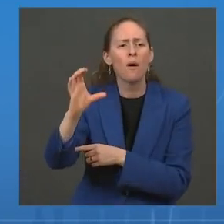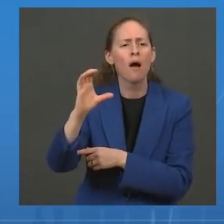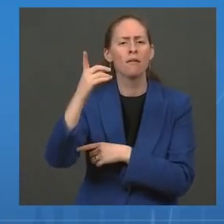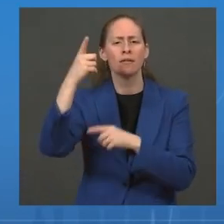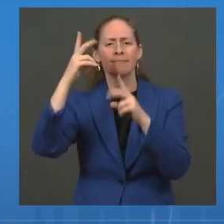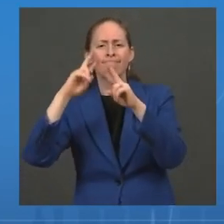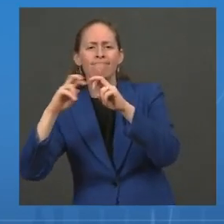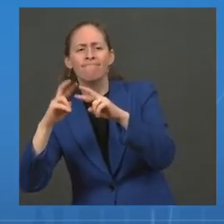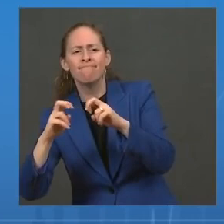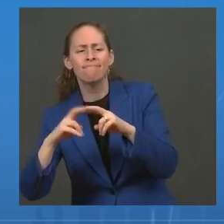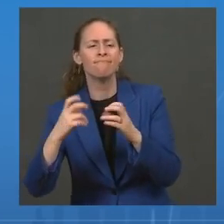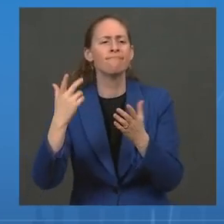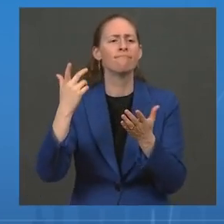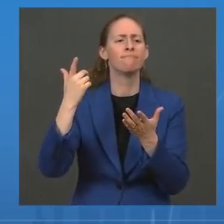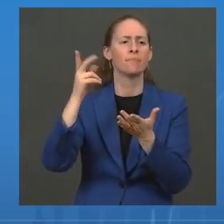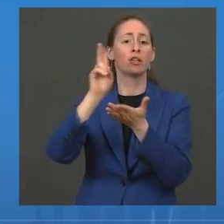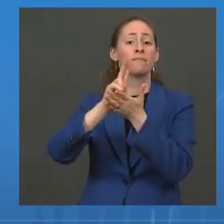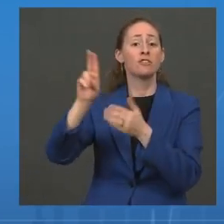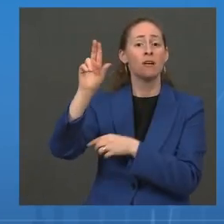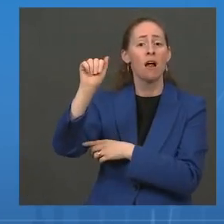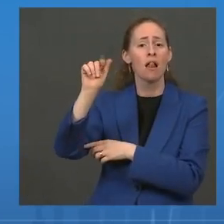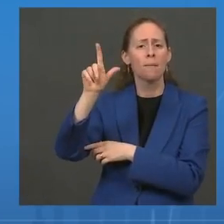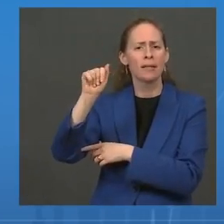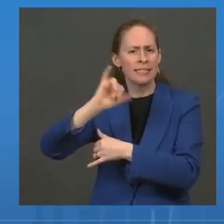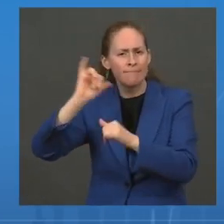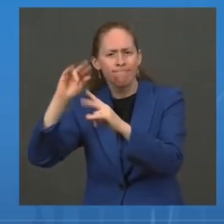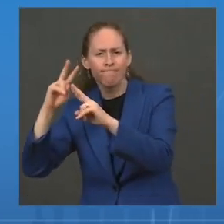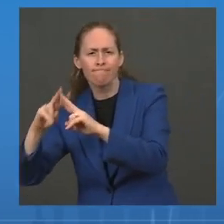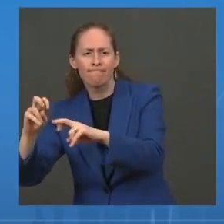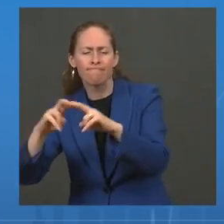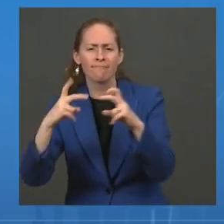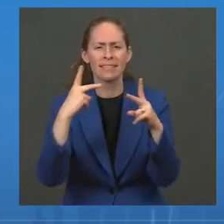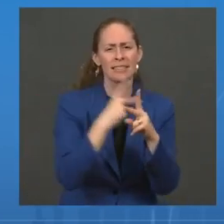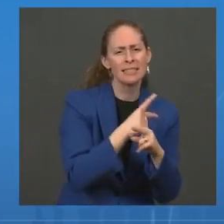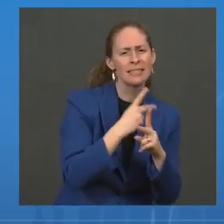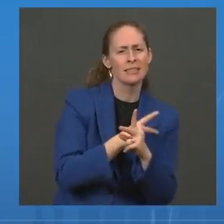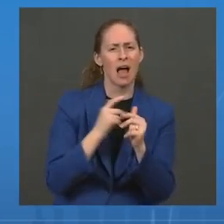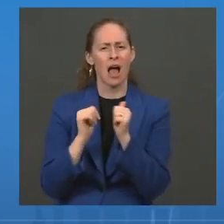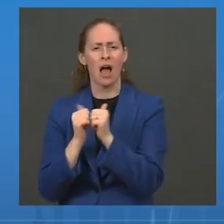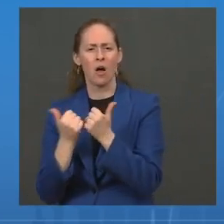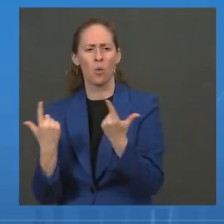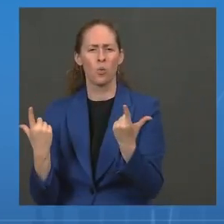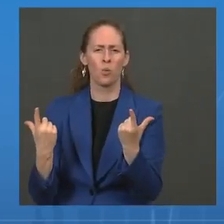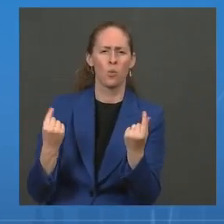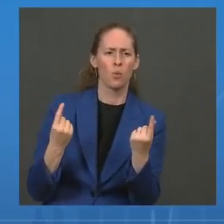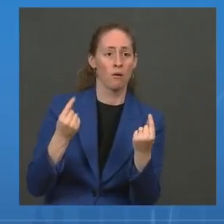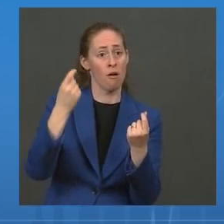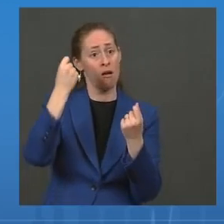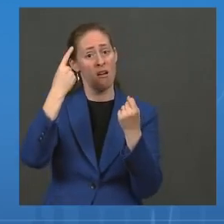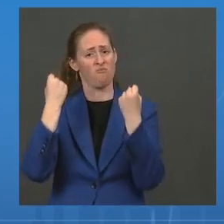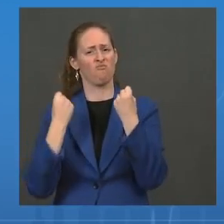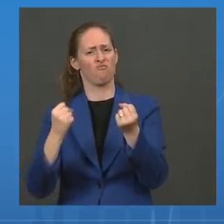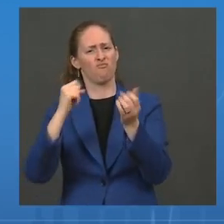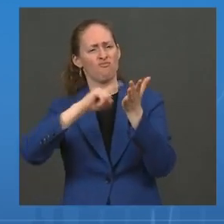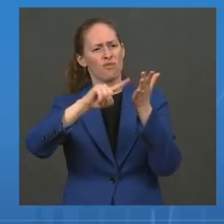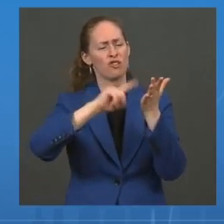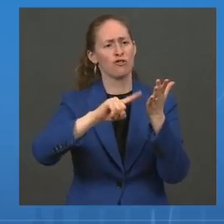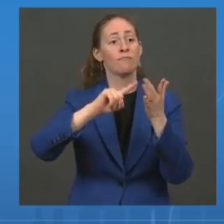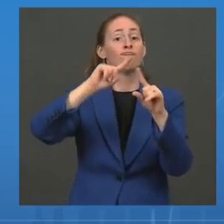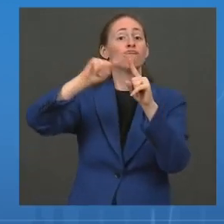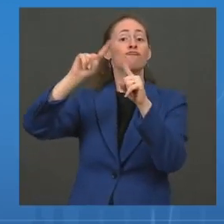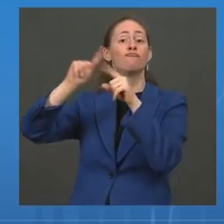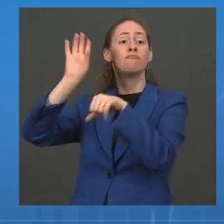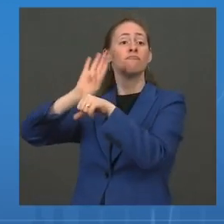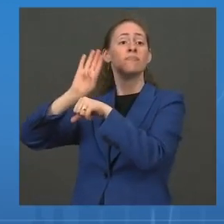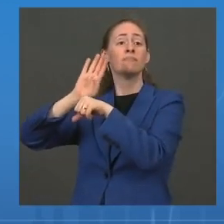of Alabama at Birmingham to do the research that led to the companies doing an extraordinary job in